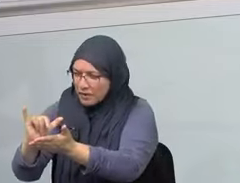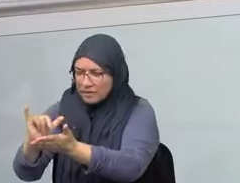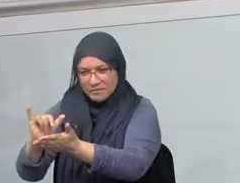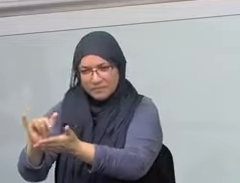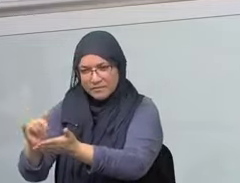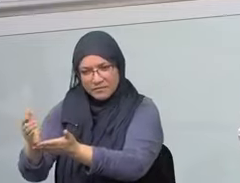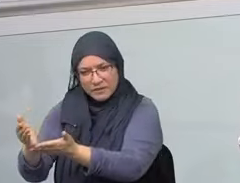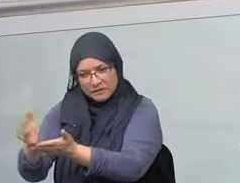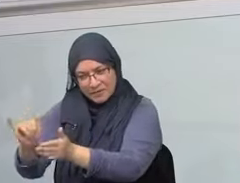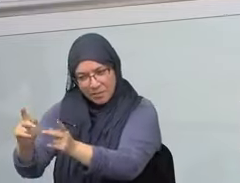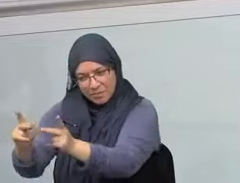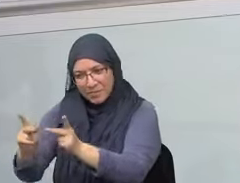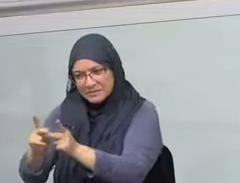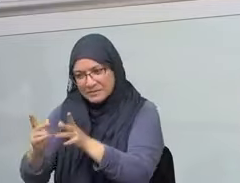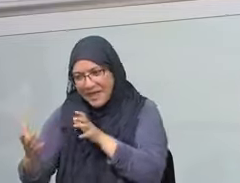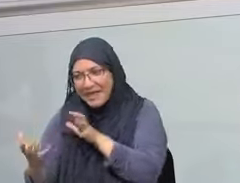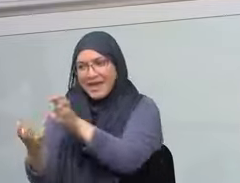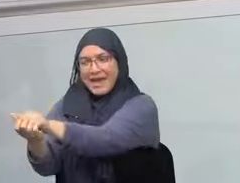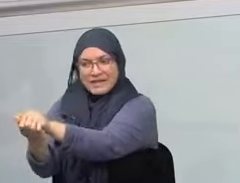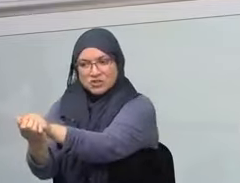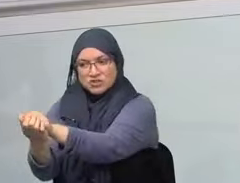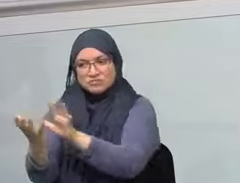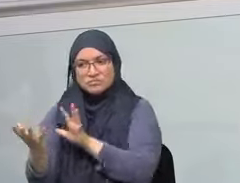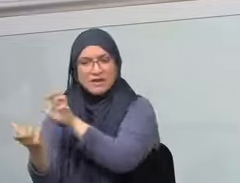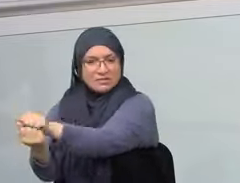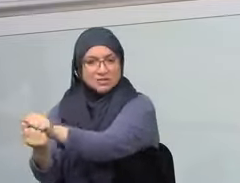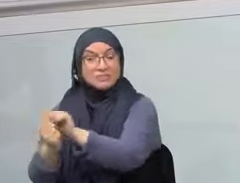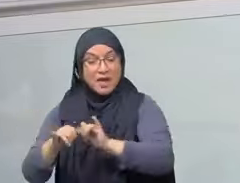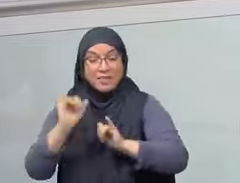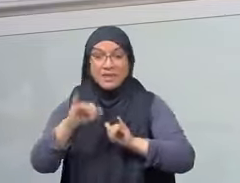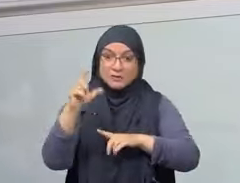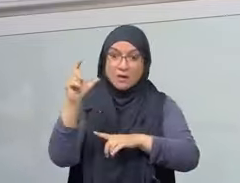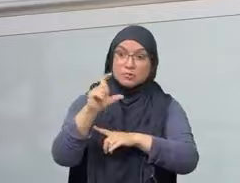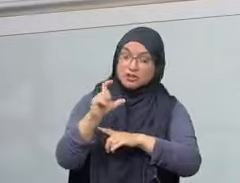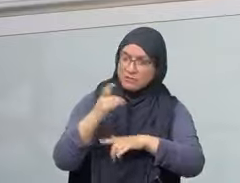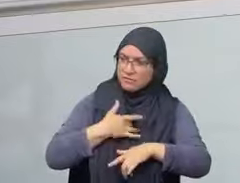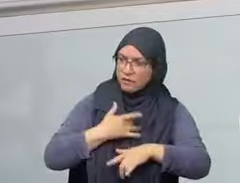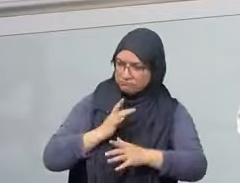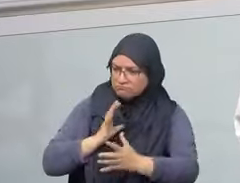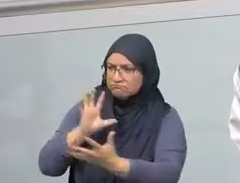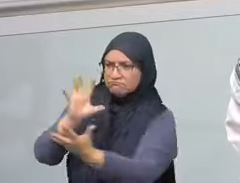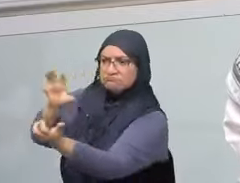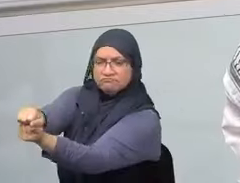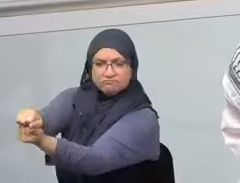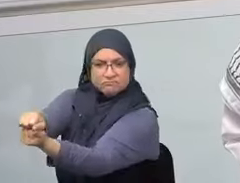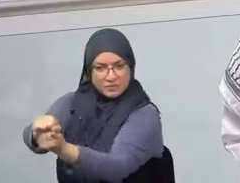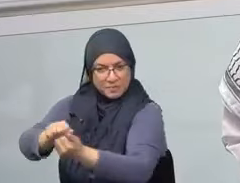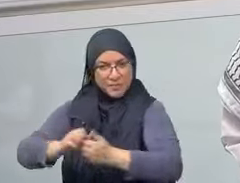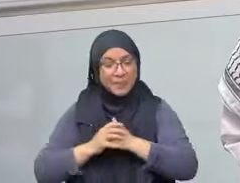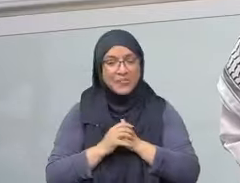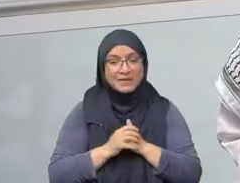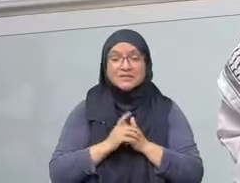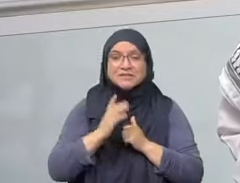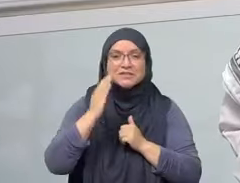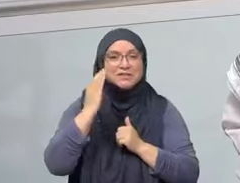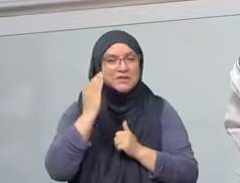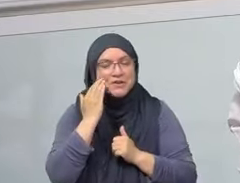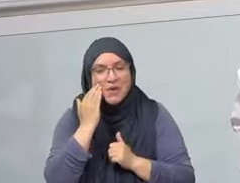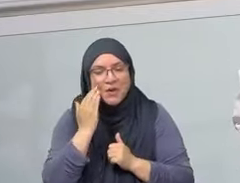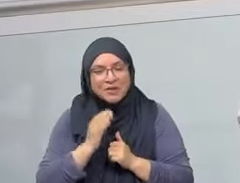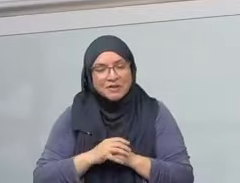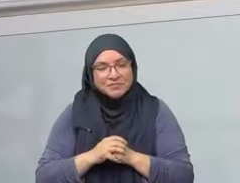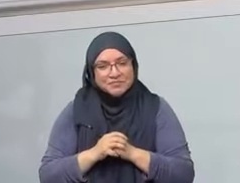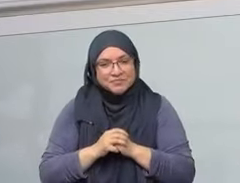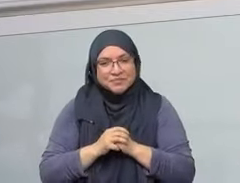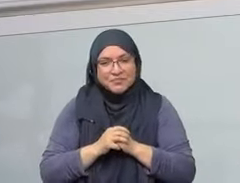also guarding a sacred place, and not flinching as bombs were falling on them and as oppressors and occupiers